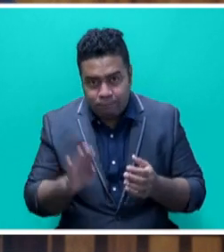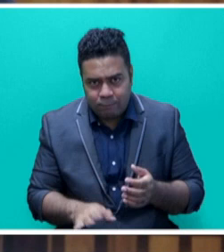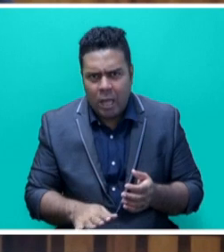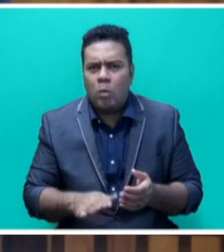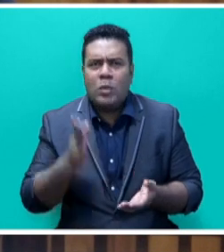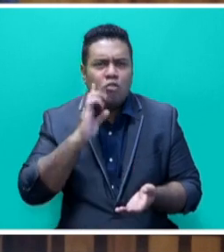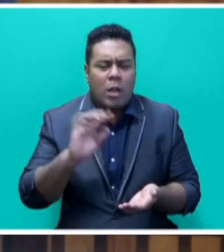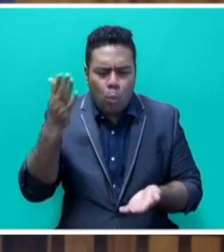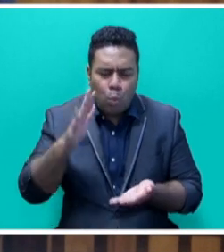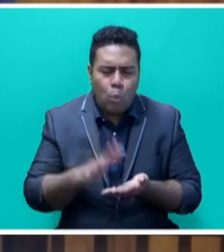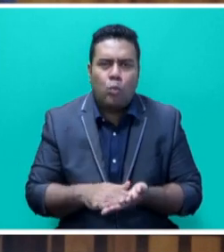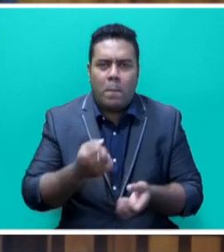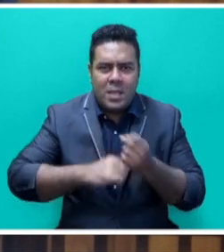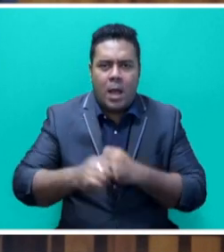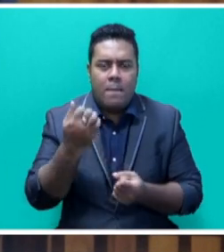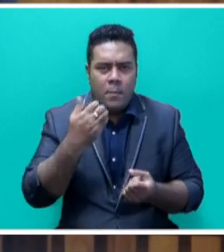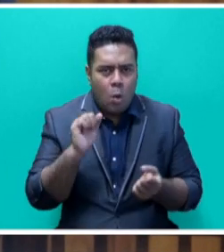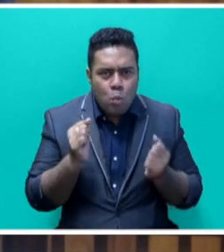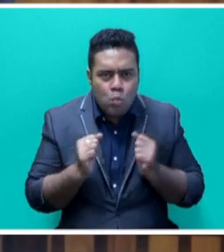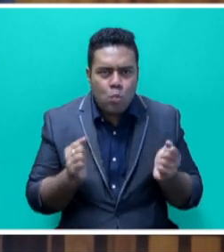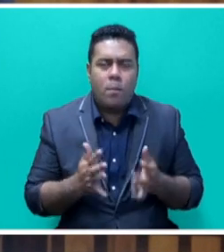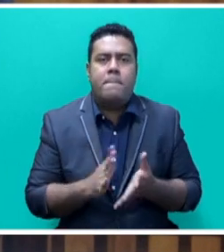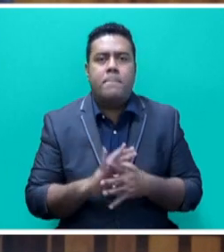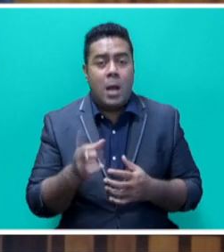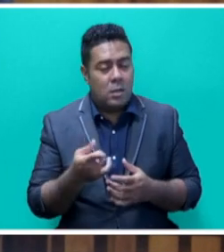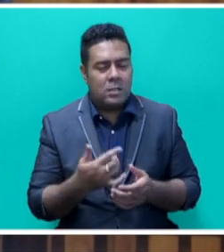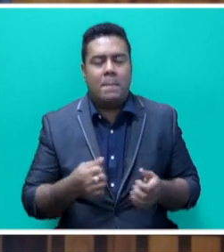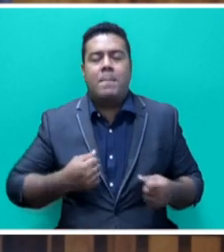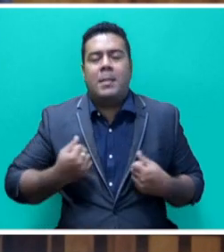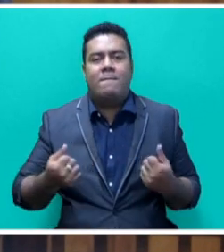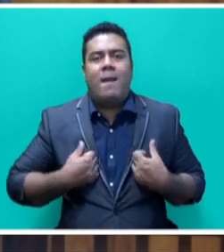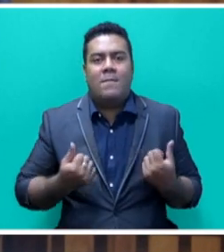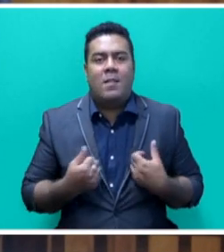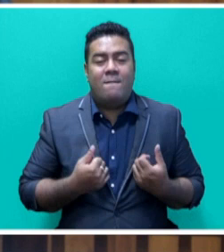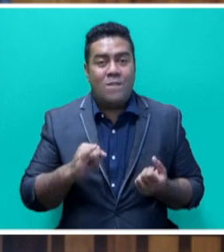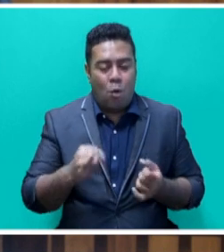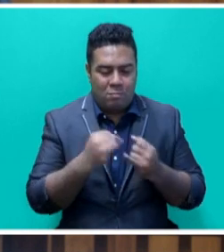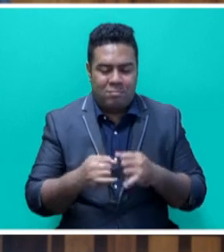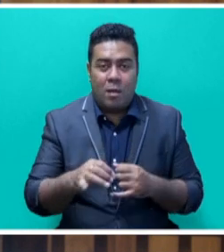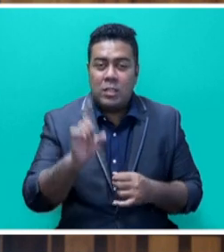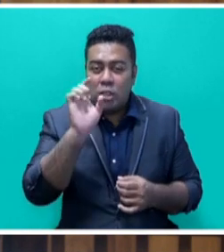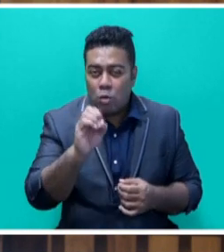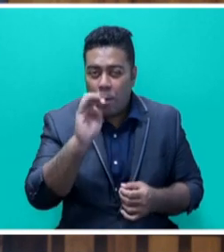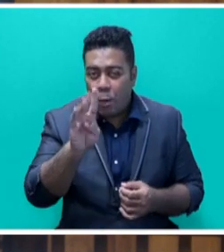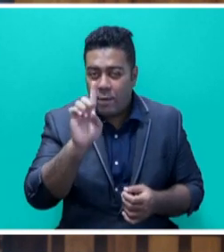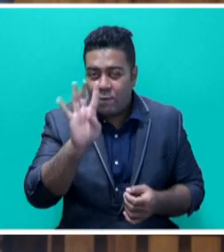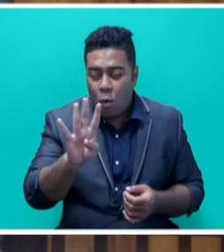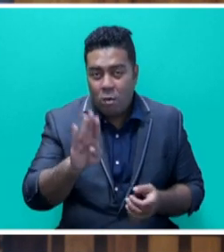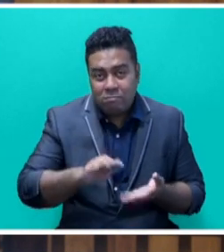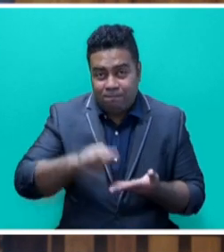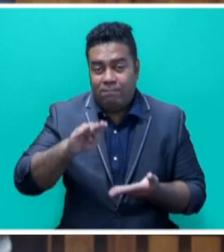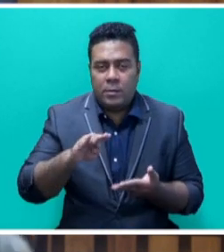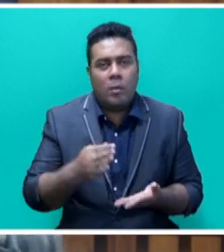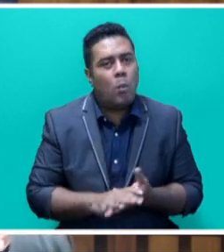desire of small island developing states. It is a matter of survival. Even a 0.4 percent increase in the global